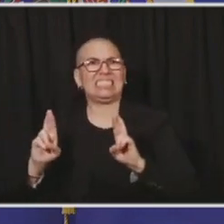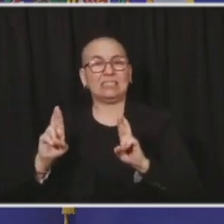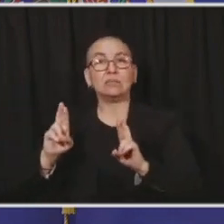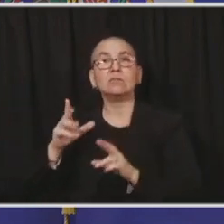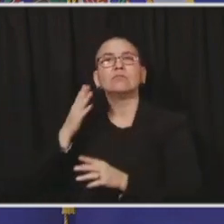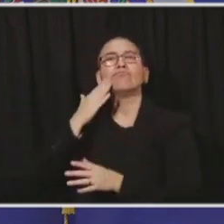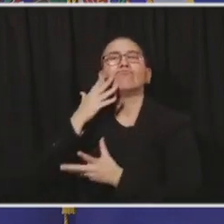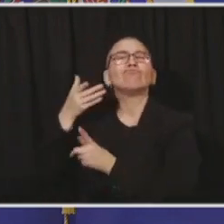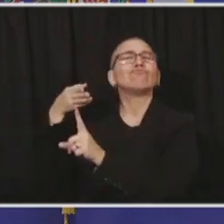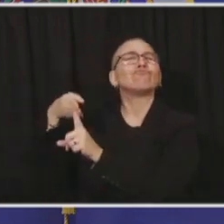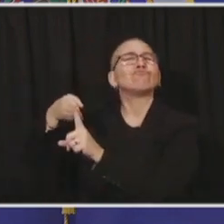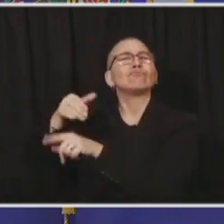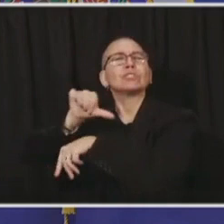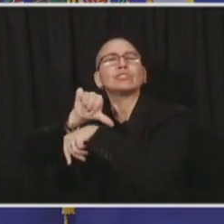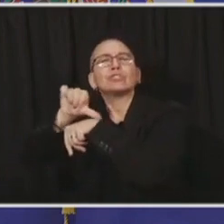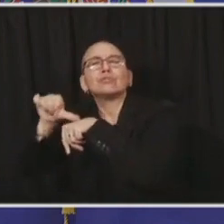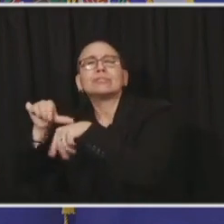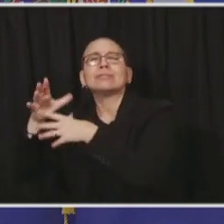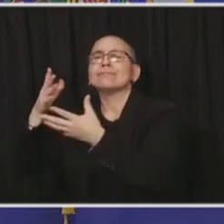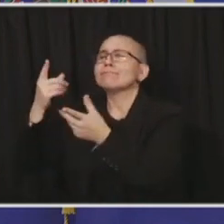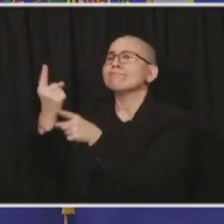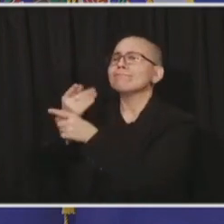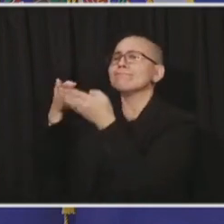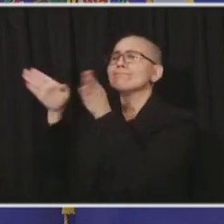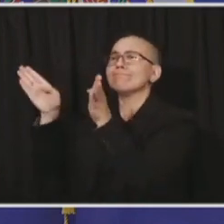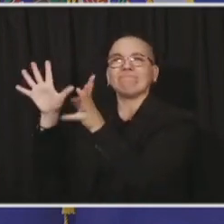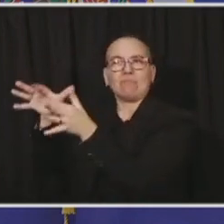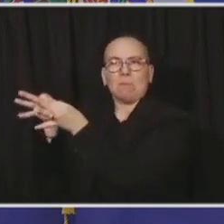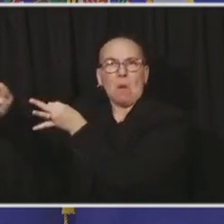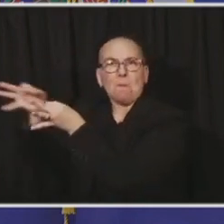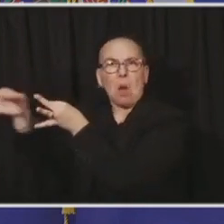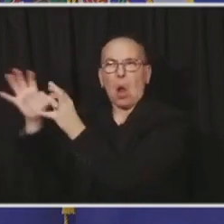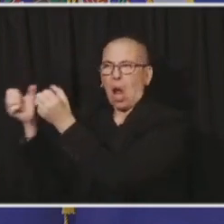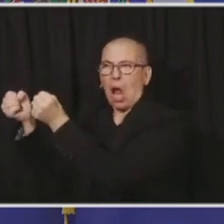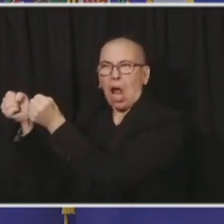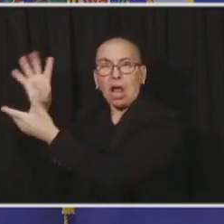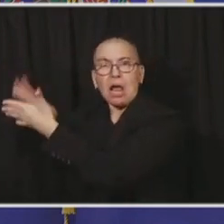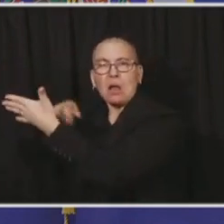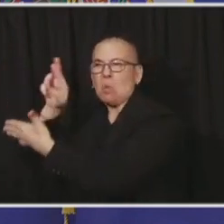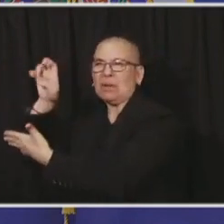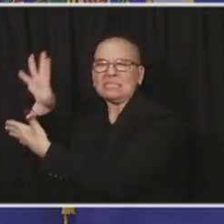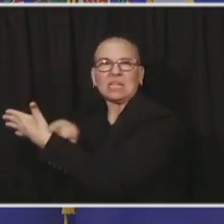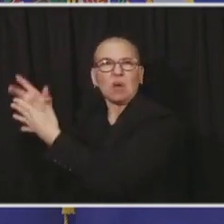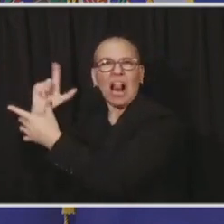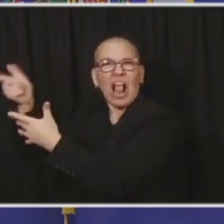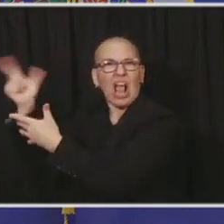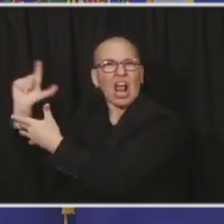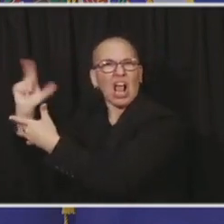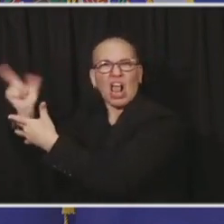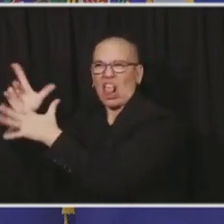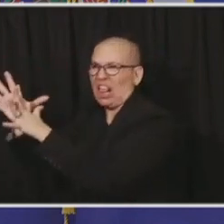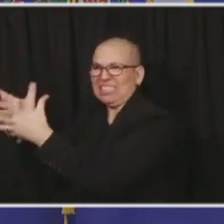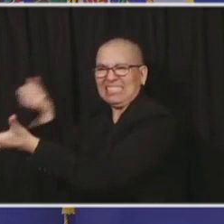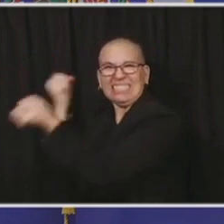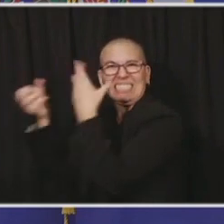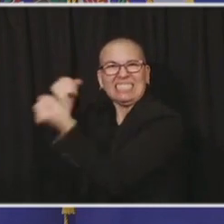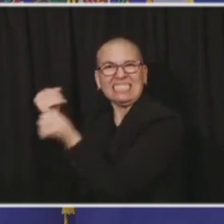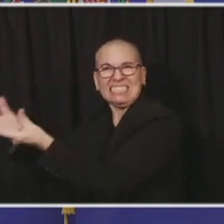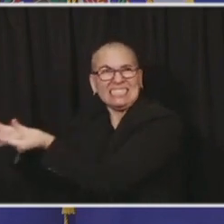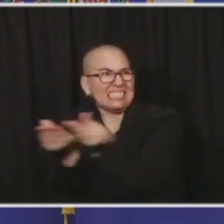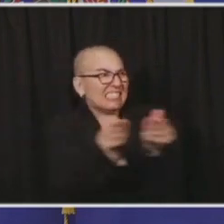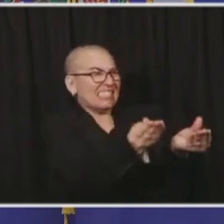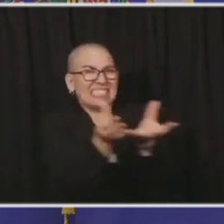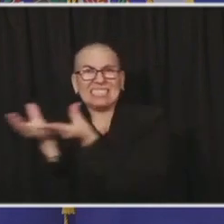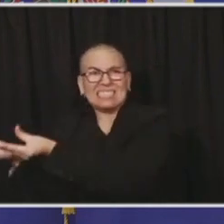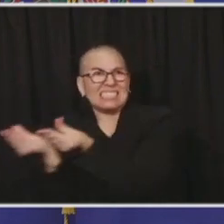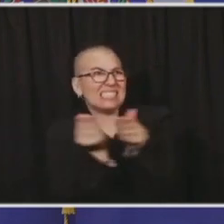procedures and visits. We have had sometimes up to a thousand of our employees who are unable to work on any given day